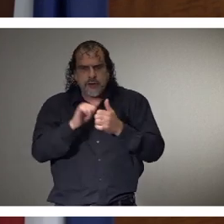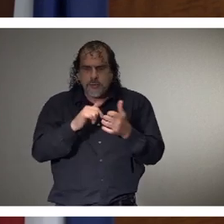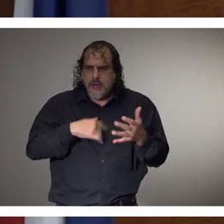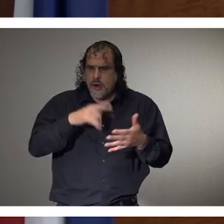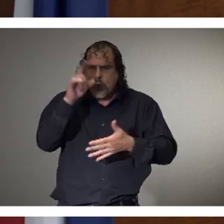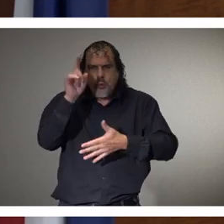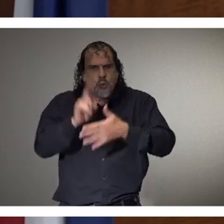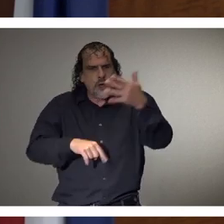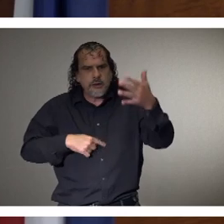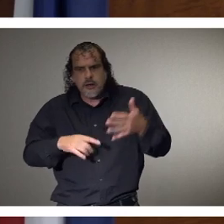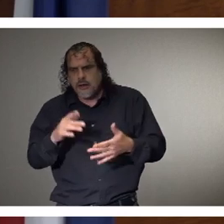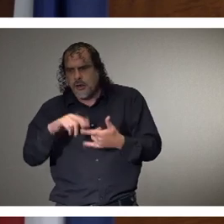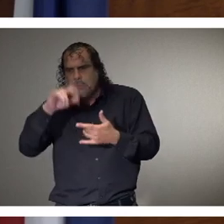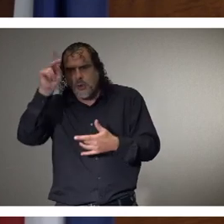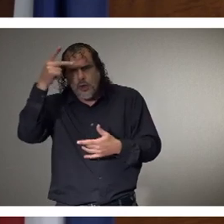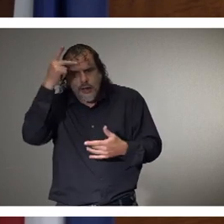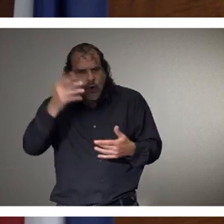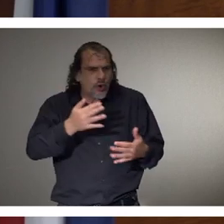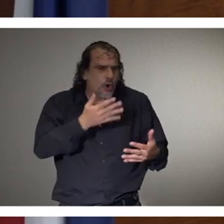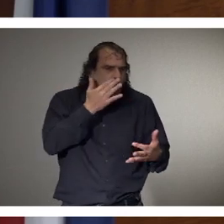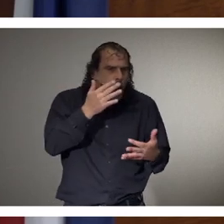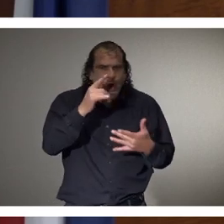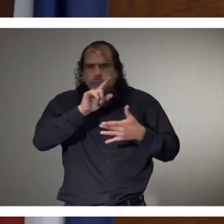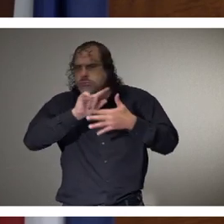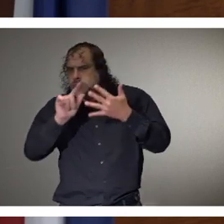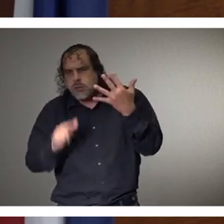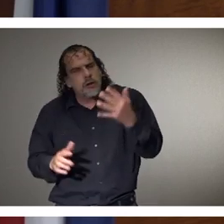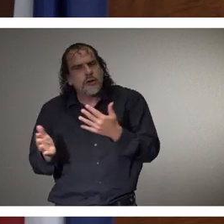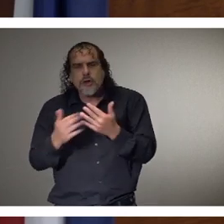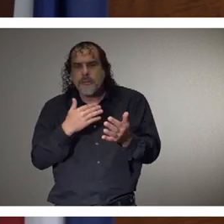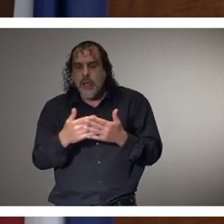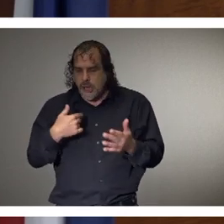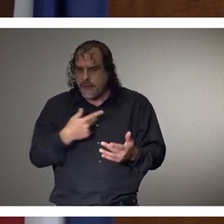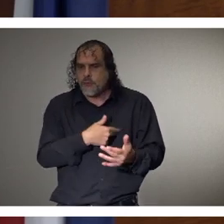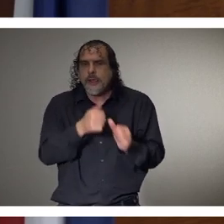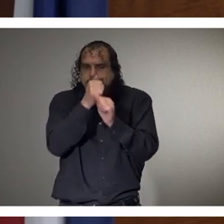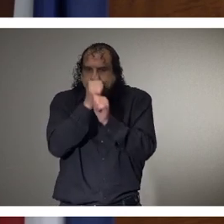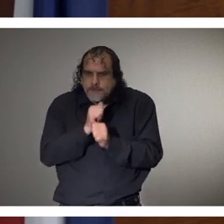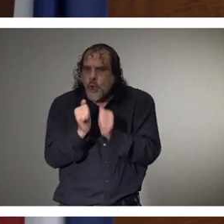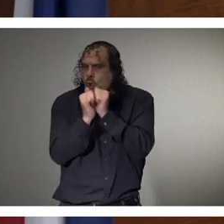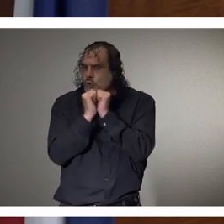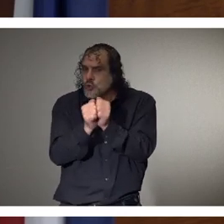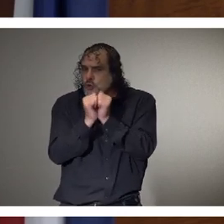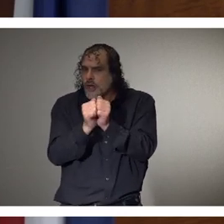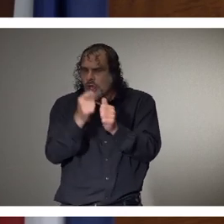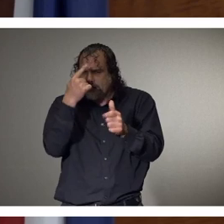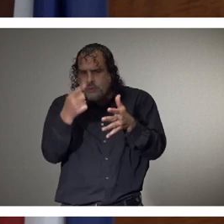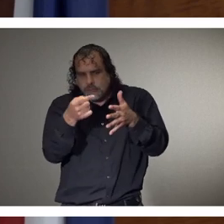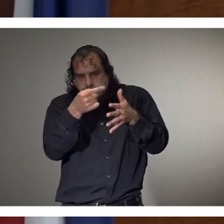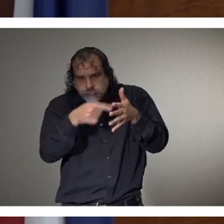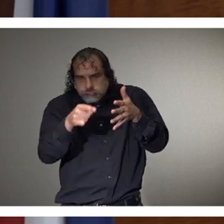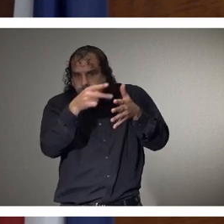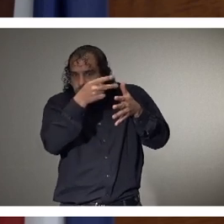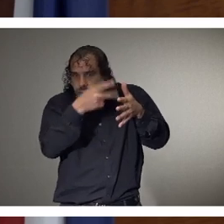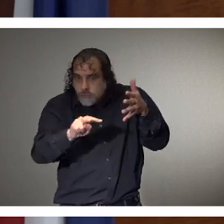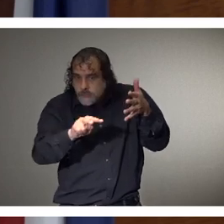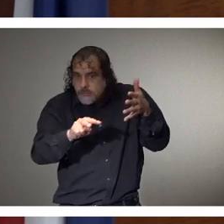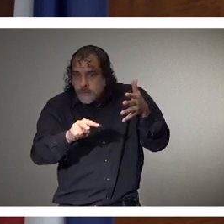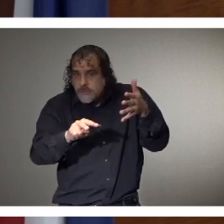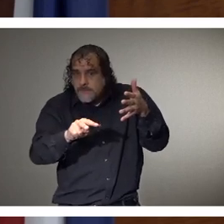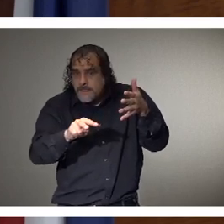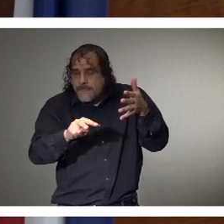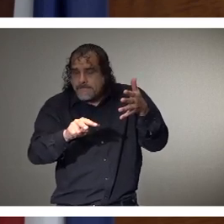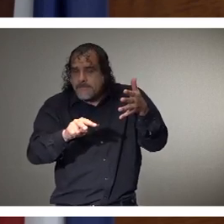no matter our political affiliation, if we can stick together for the next several weeks and, and,